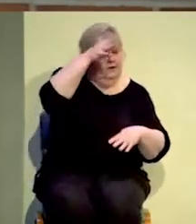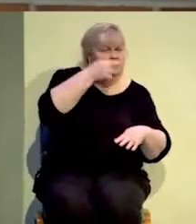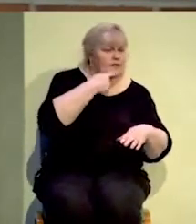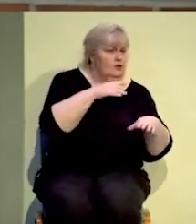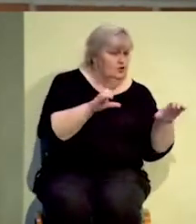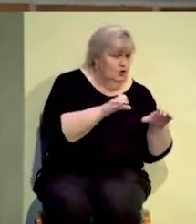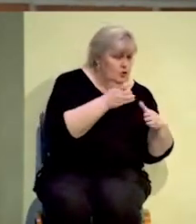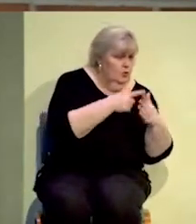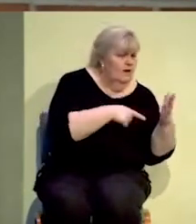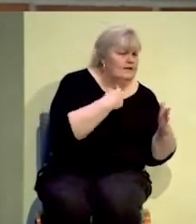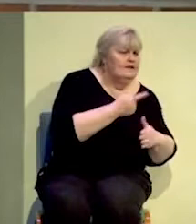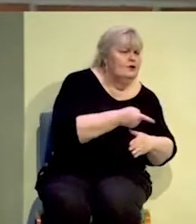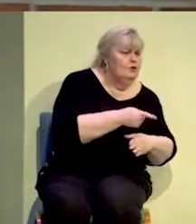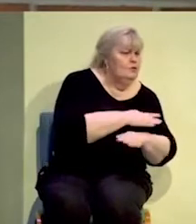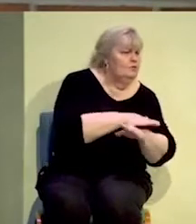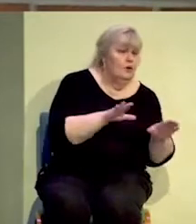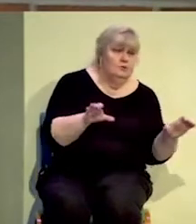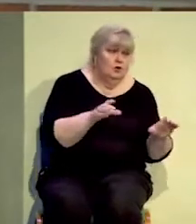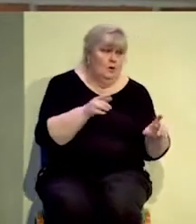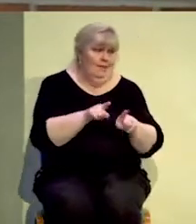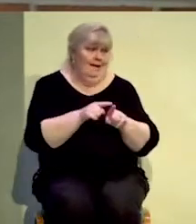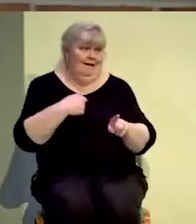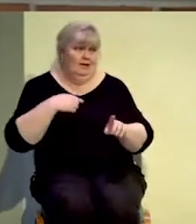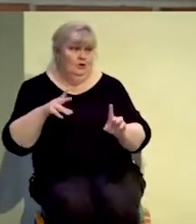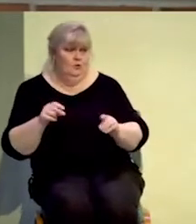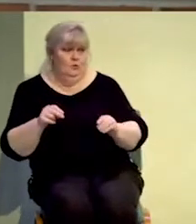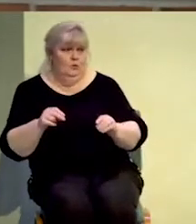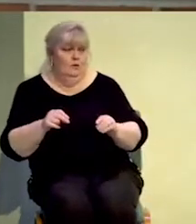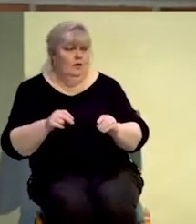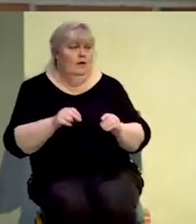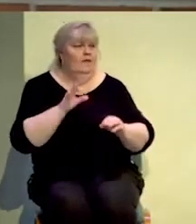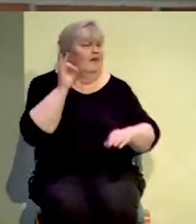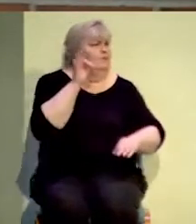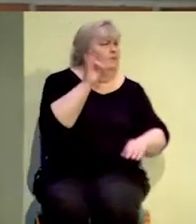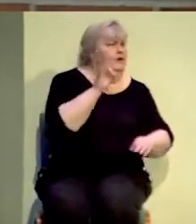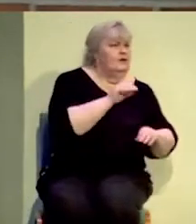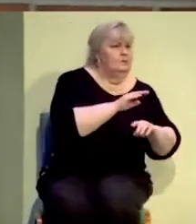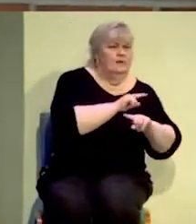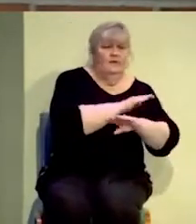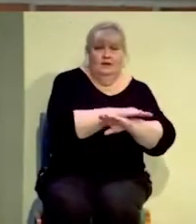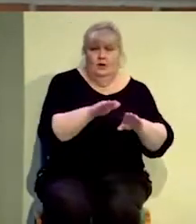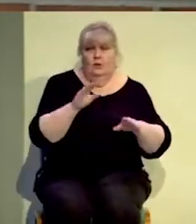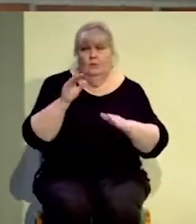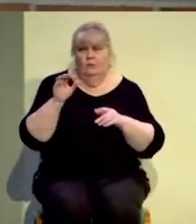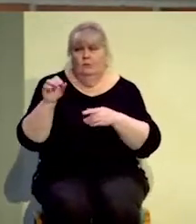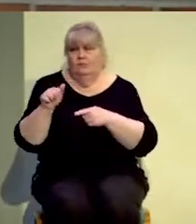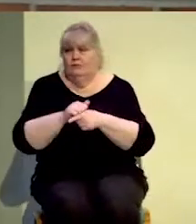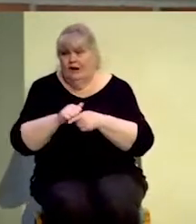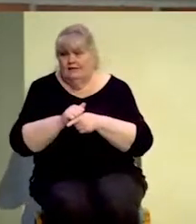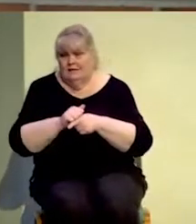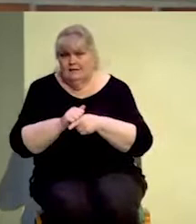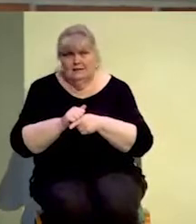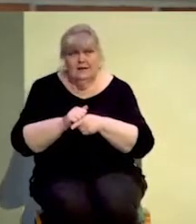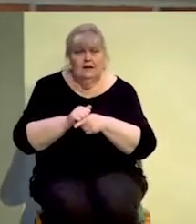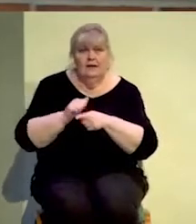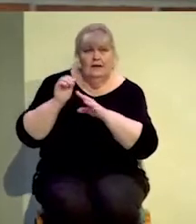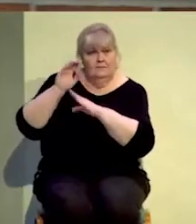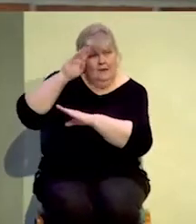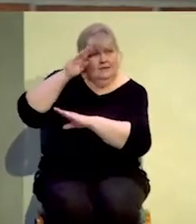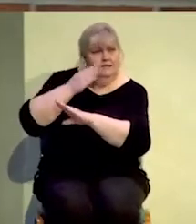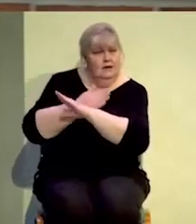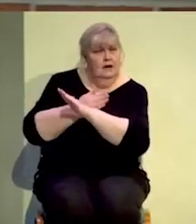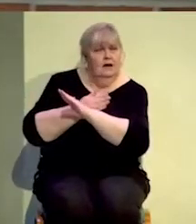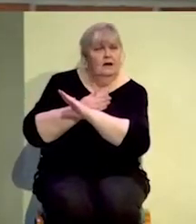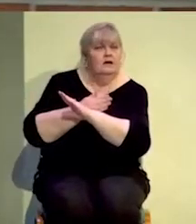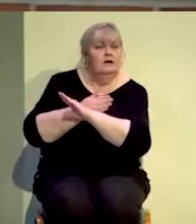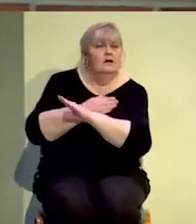Or they preach but do not practice. Zeke is reaching that age now that when he was